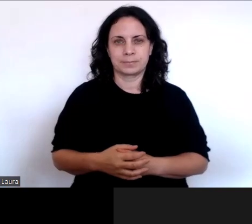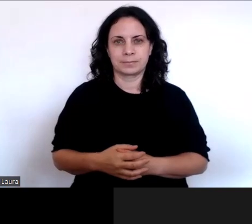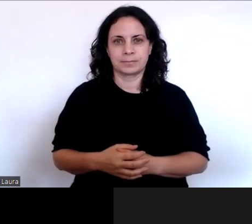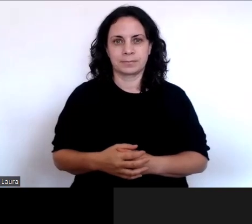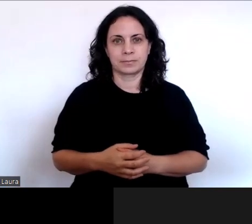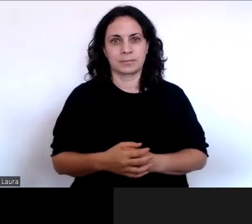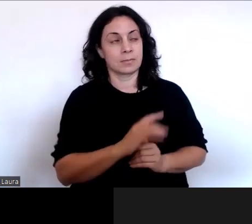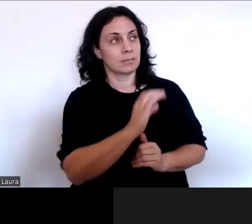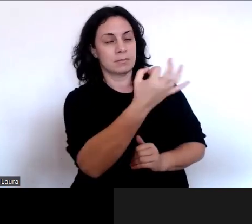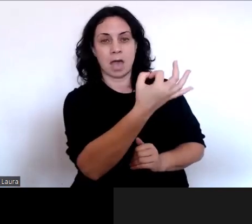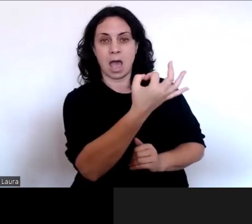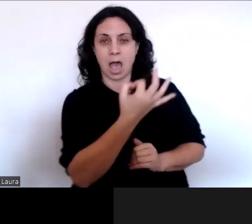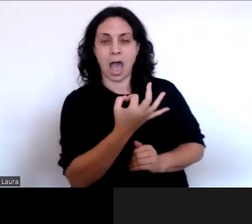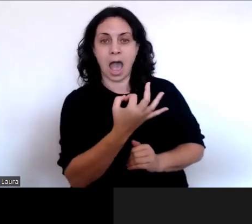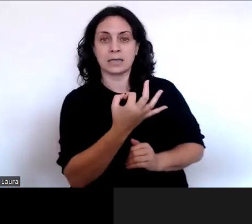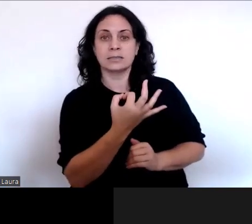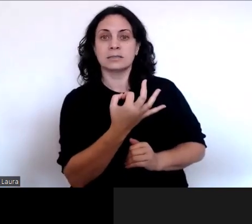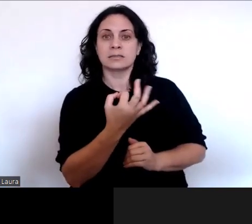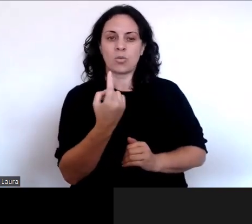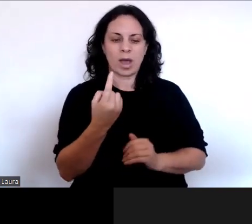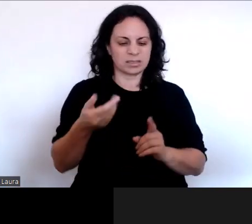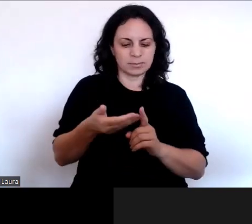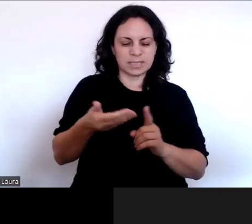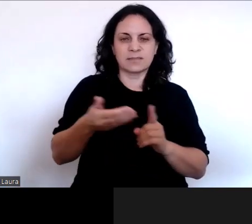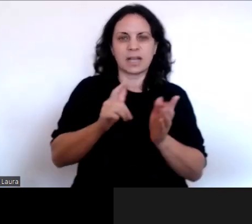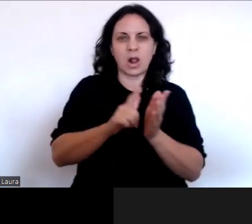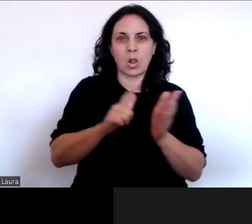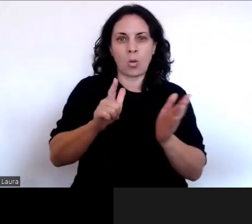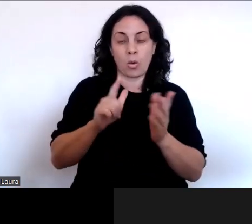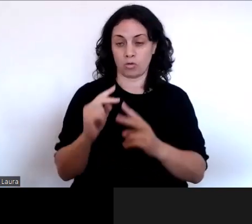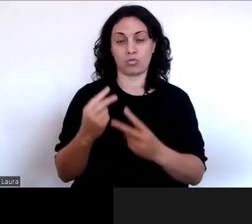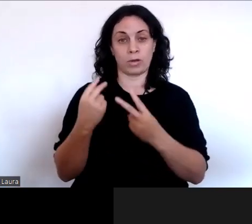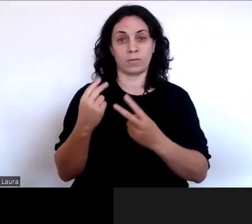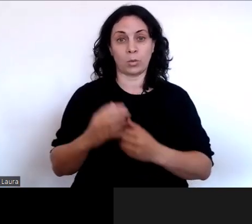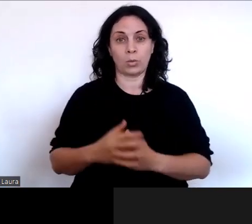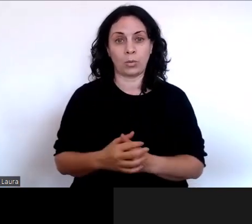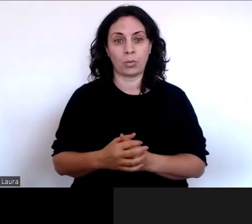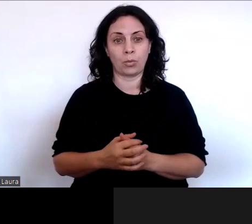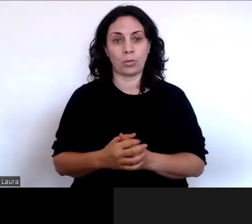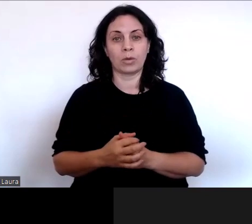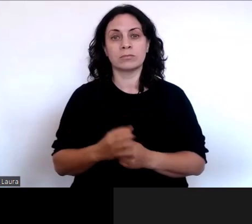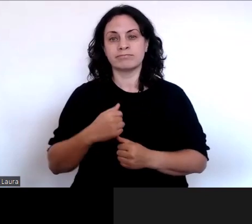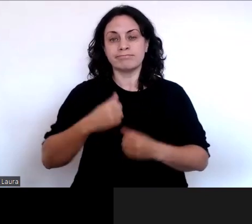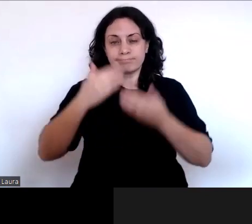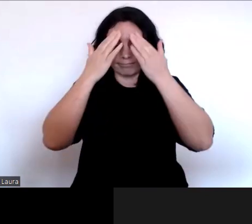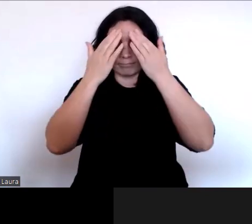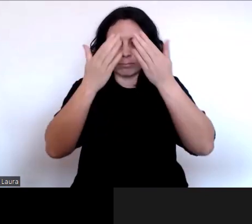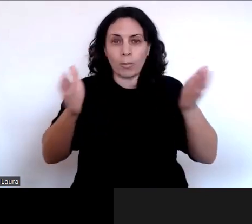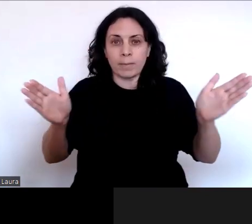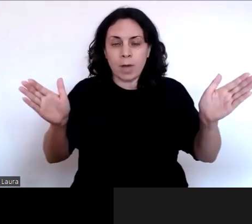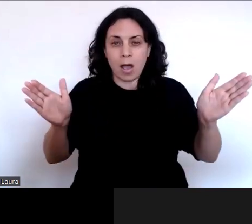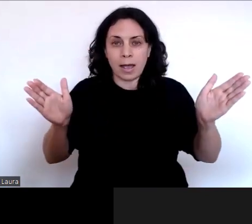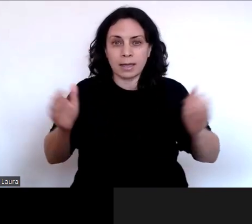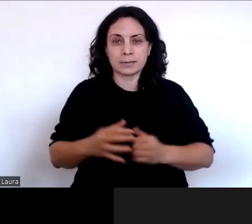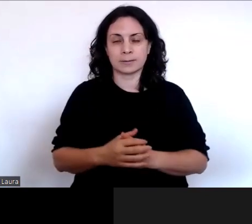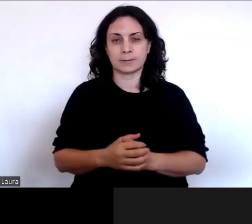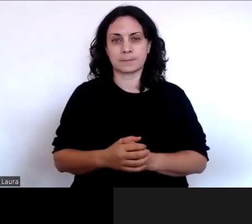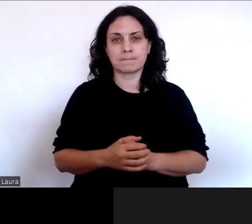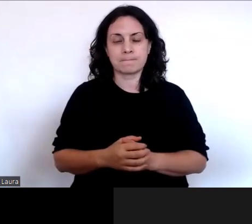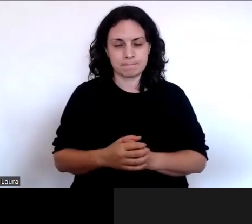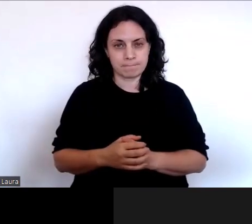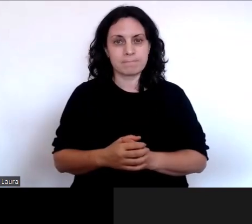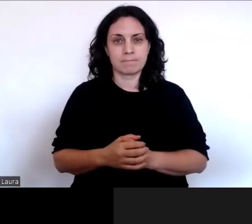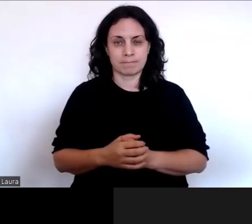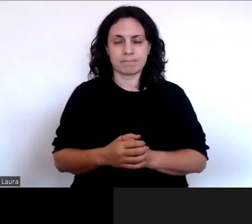to review an area of law, we approach it with a very open mind. We do a great deal of